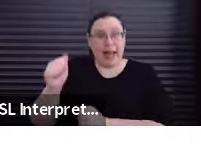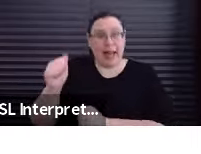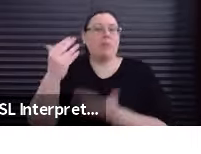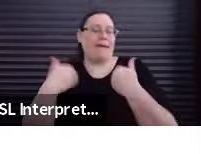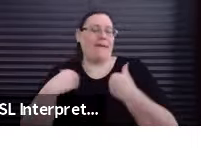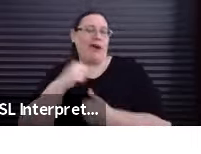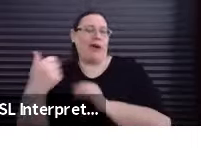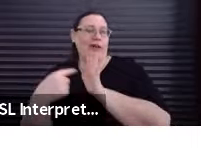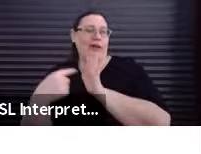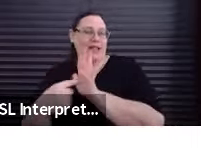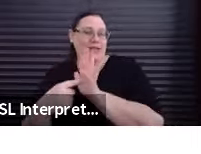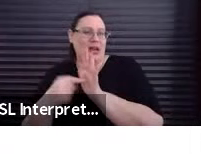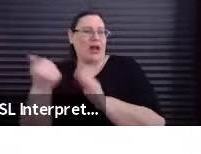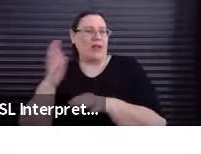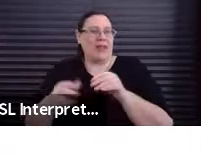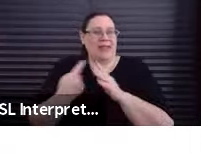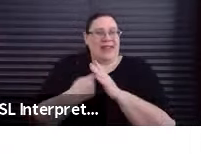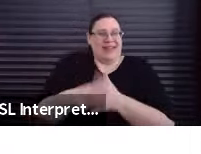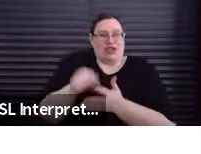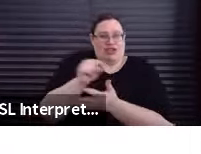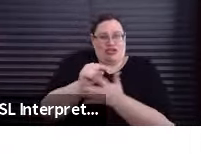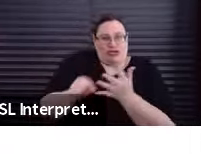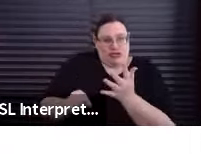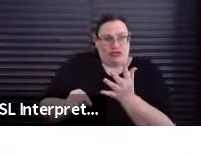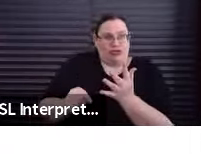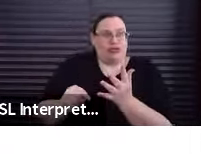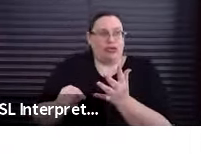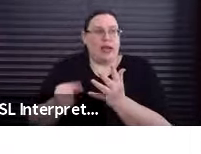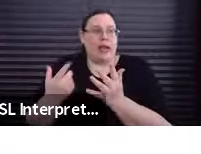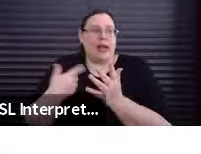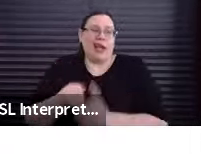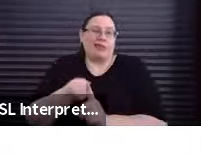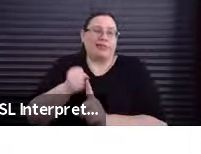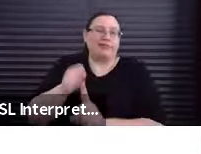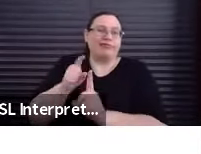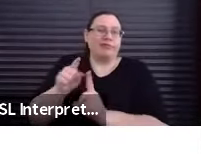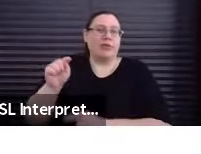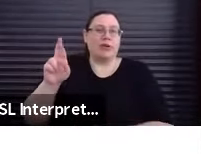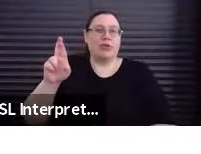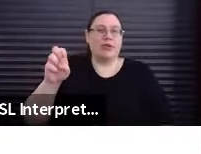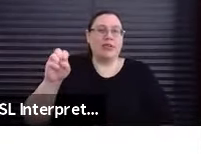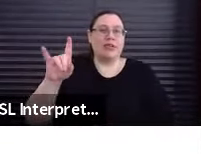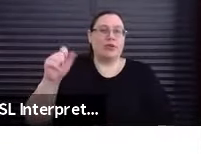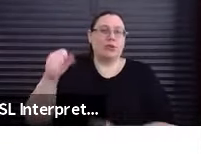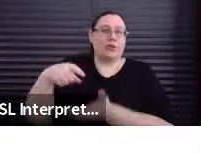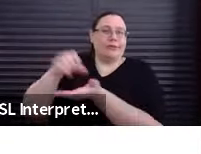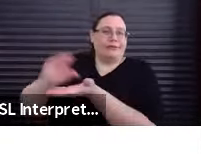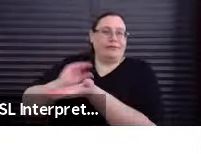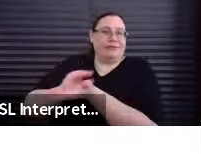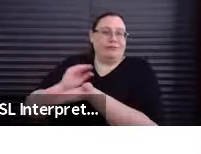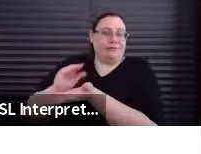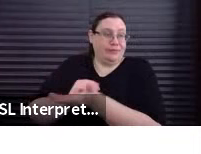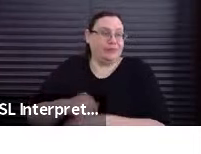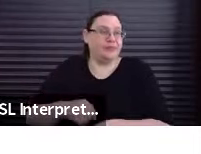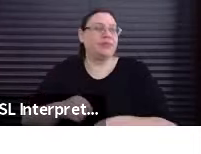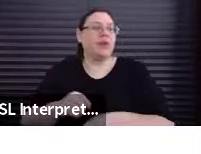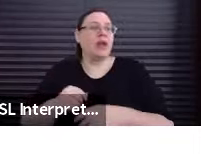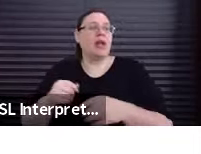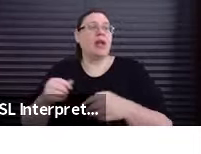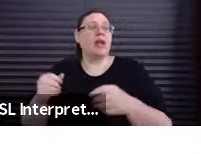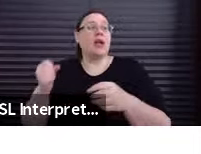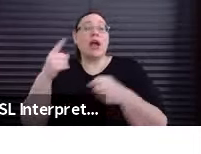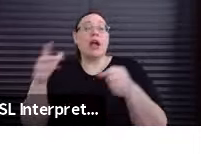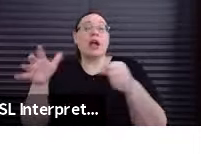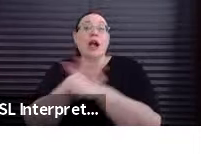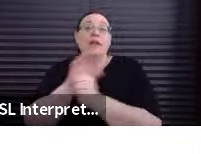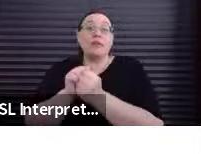exhibition beyond those initial markets, which will trigger residuals or potentially additional payments. Coverage under the ultra-low